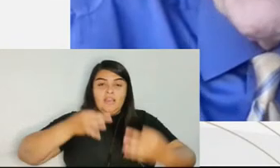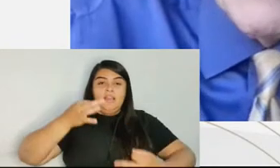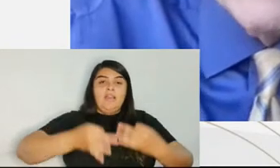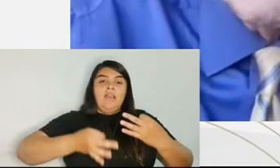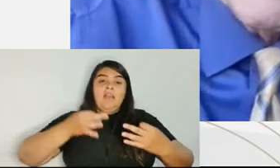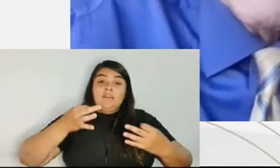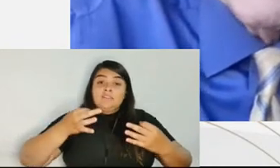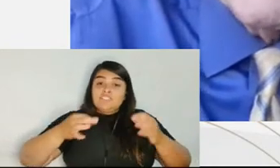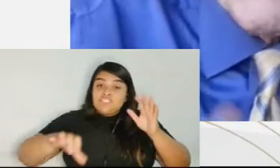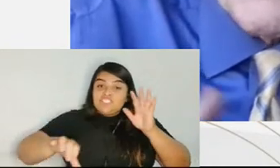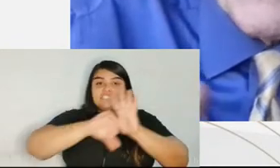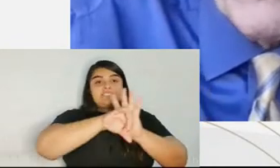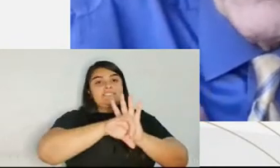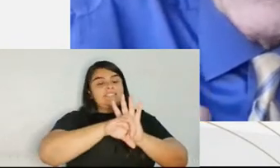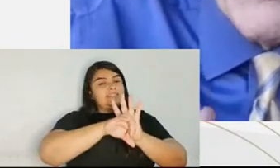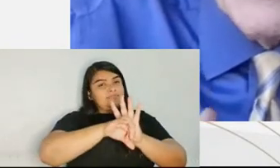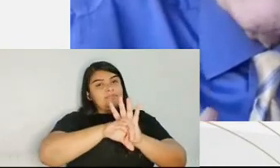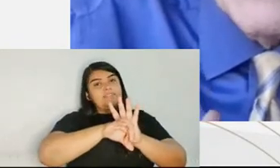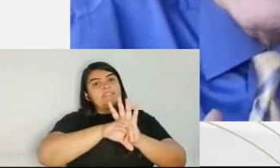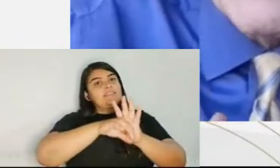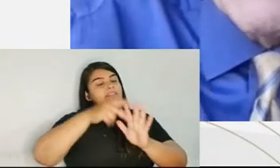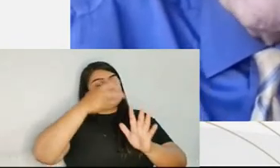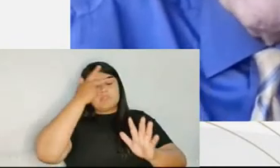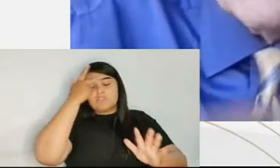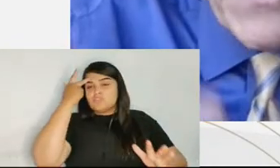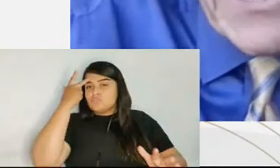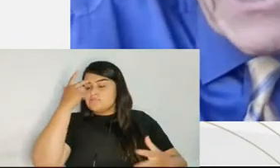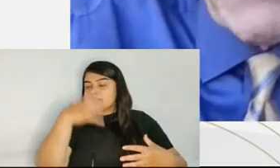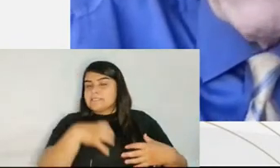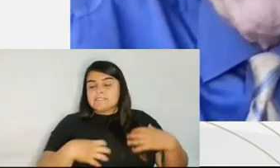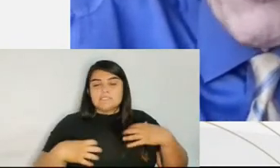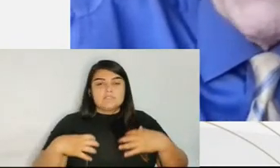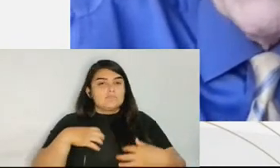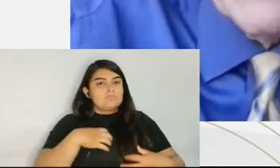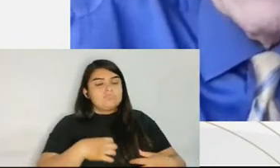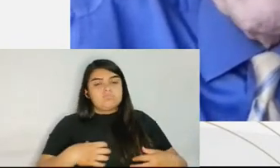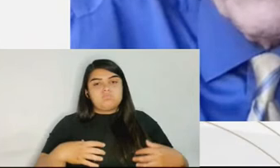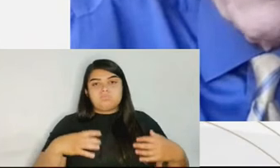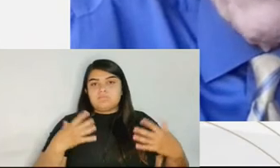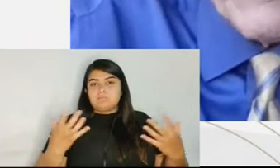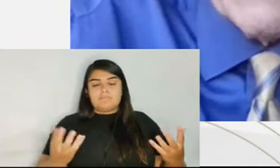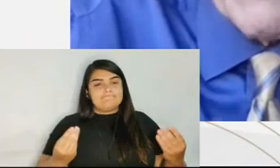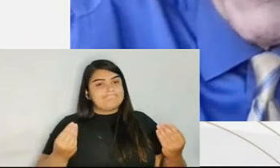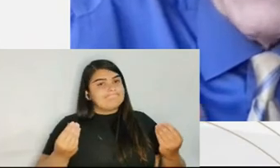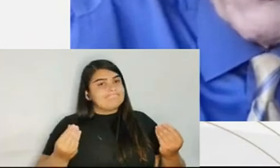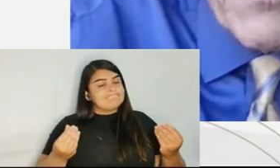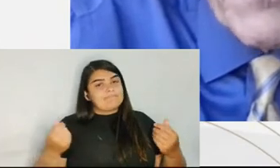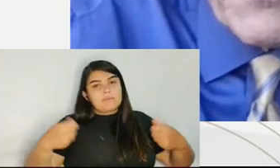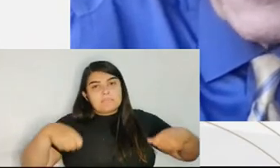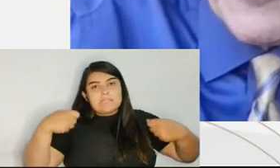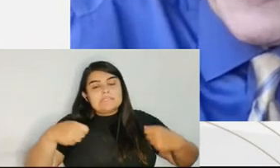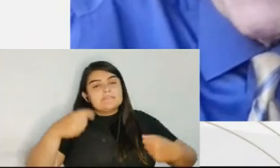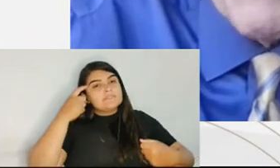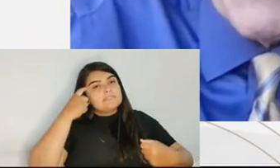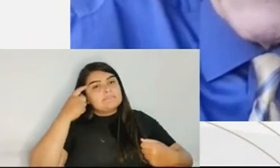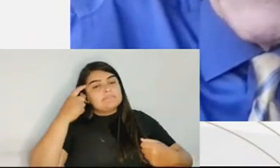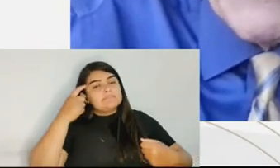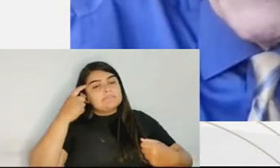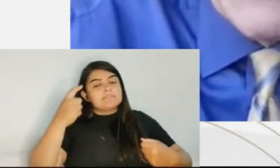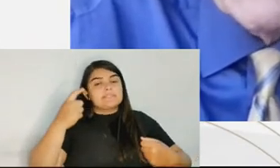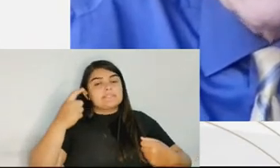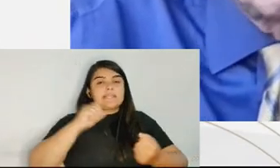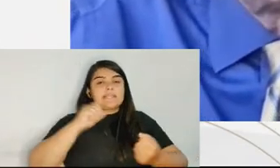economize where they could. where they could economize was by taking part in plea bargaining on the criminal side.